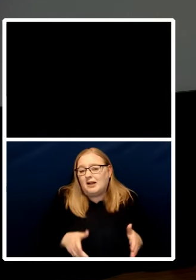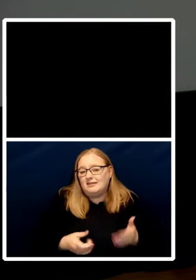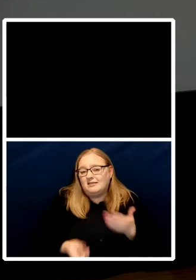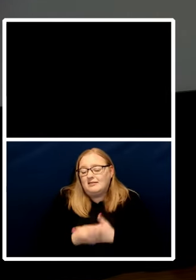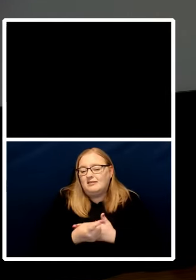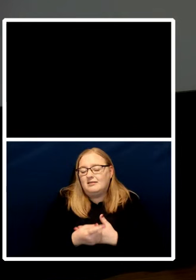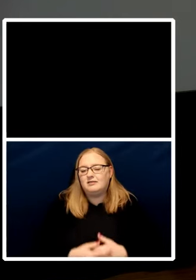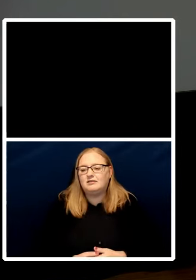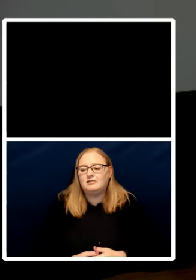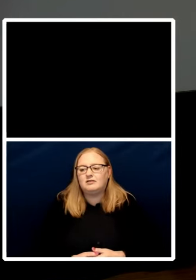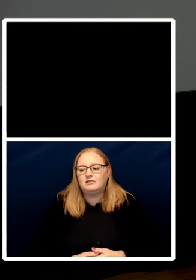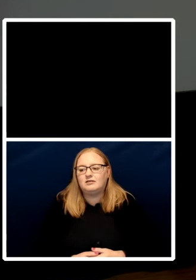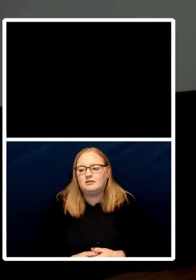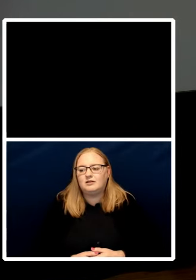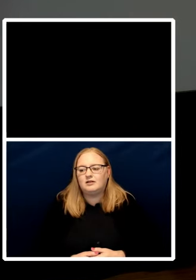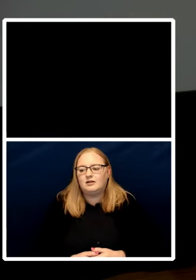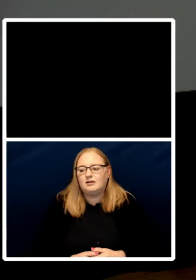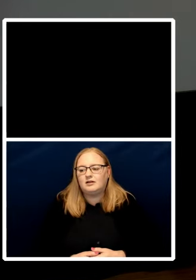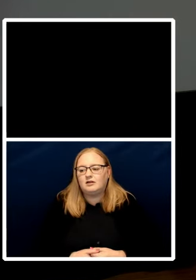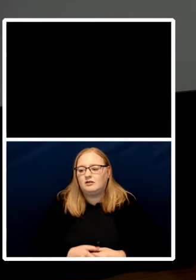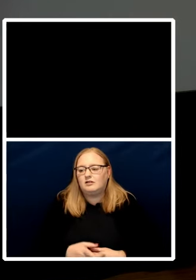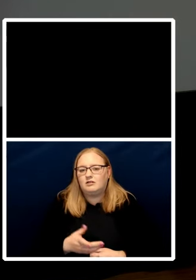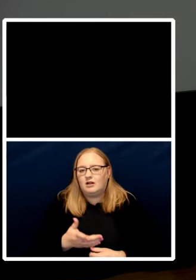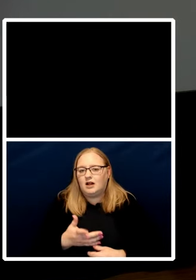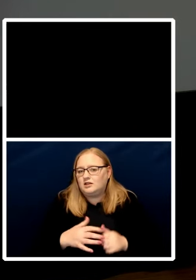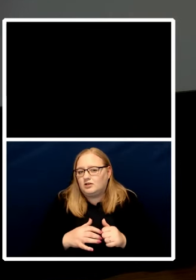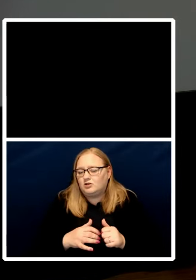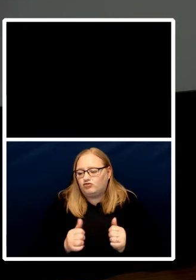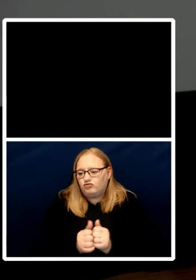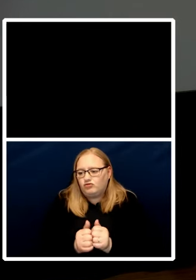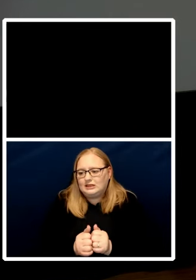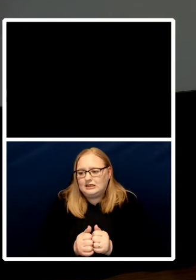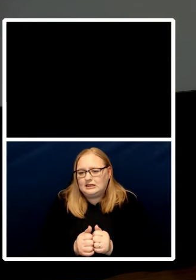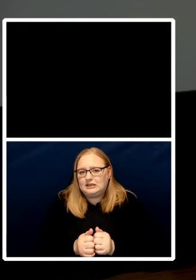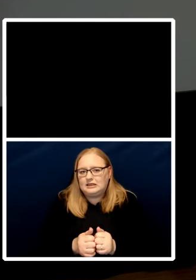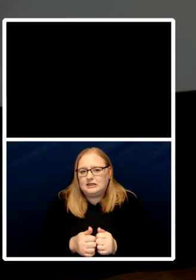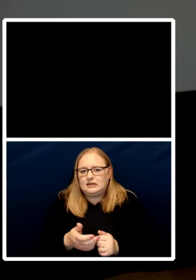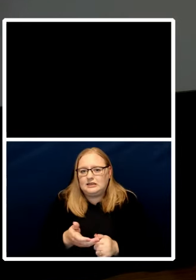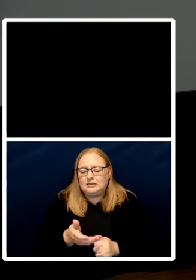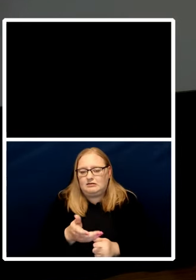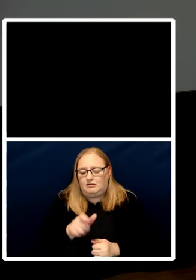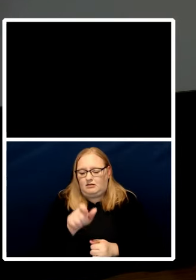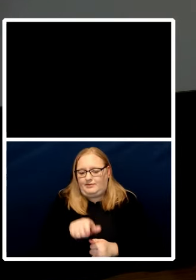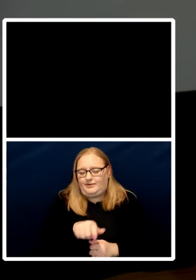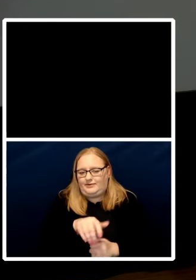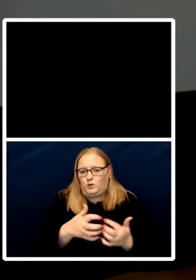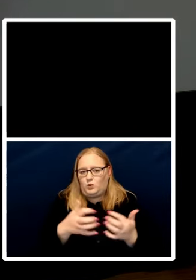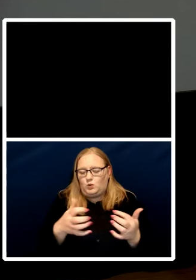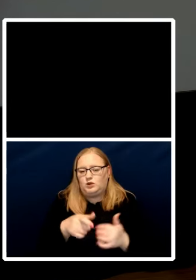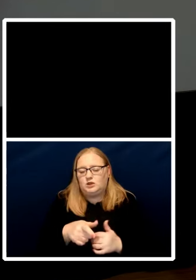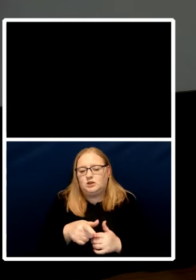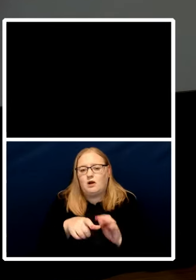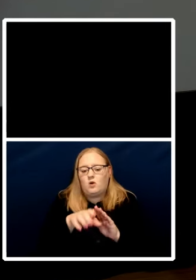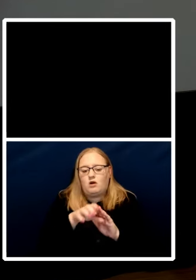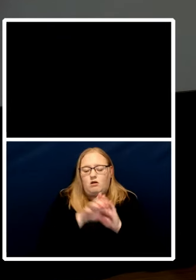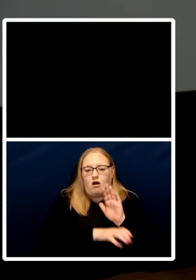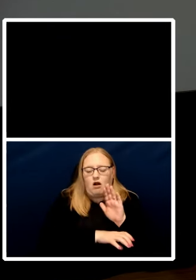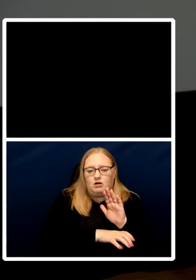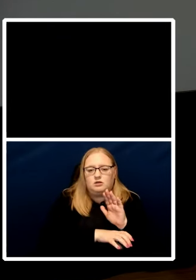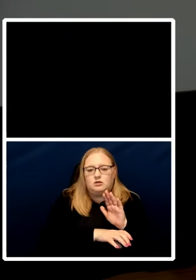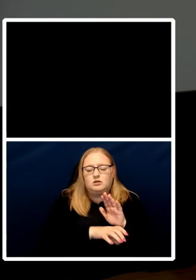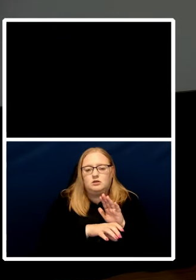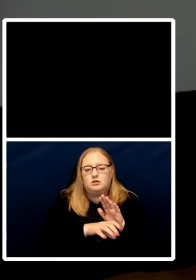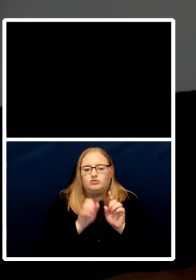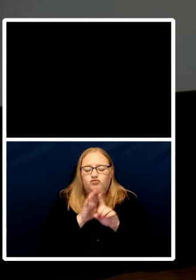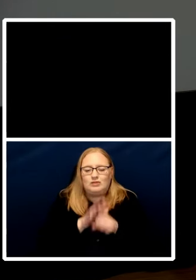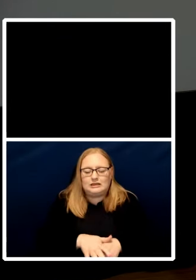totally agree with you of course about um about caste racism or caste discrimination and so